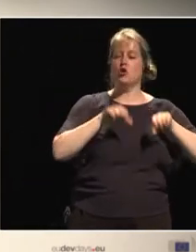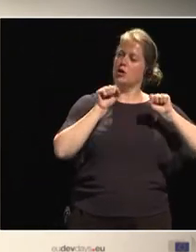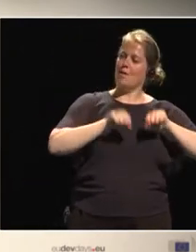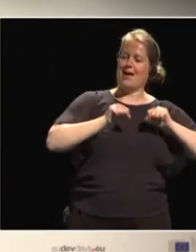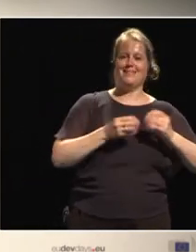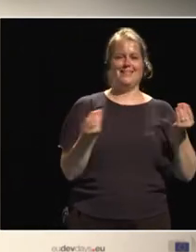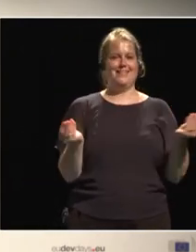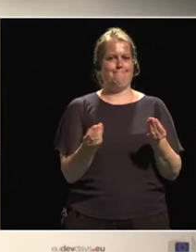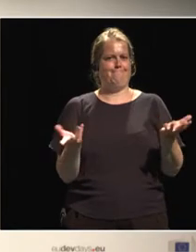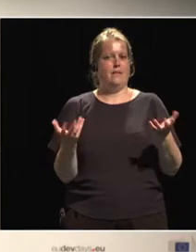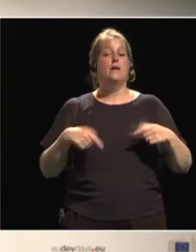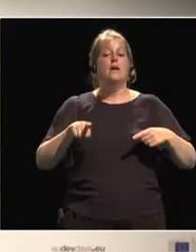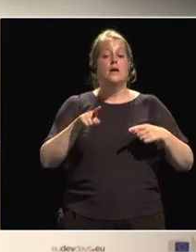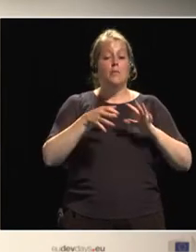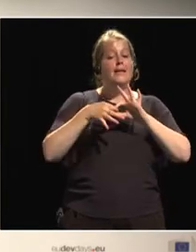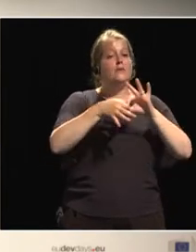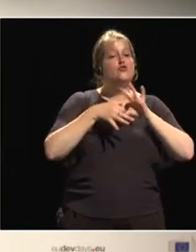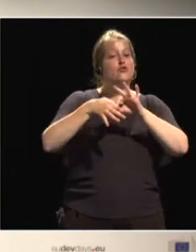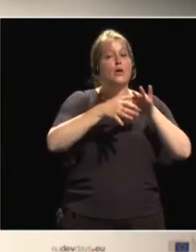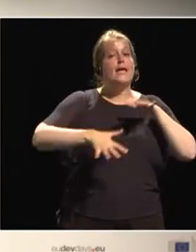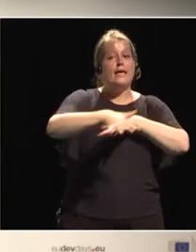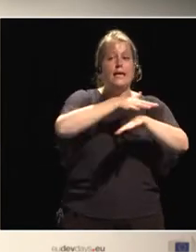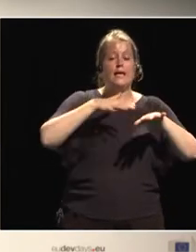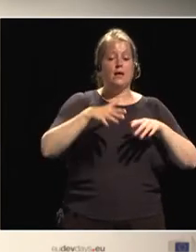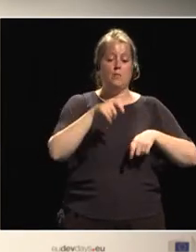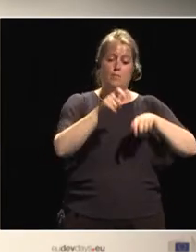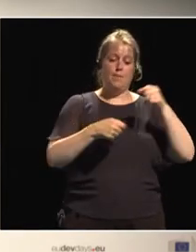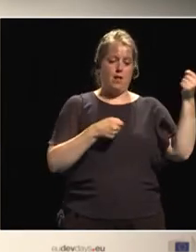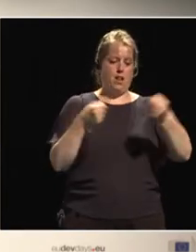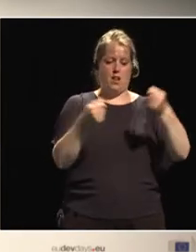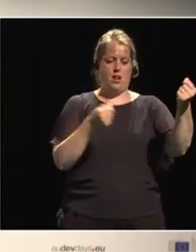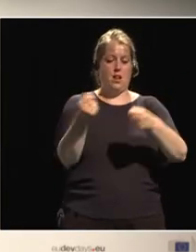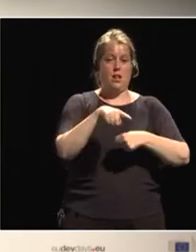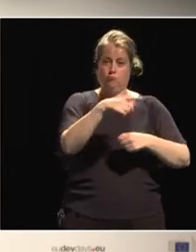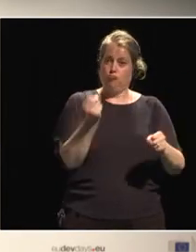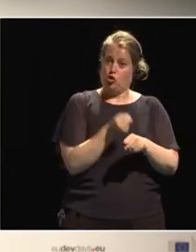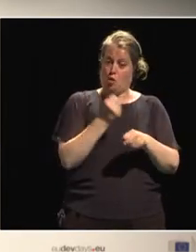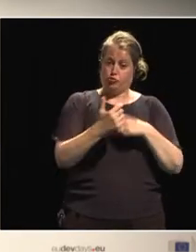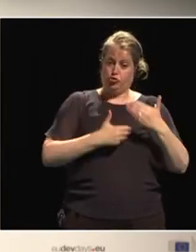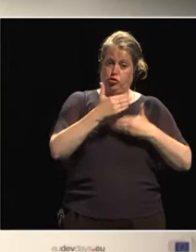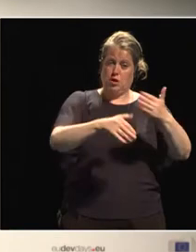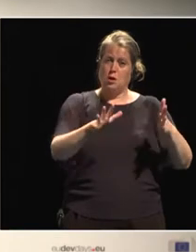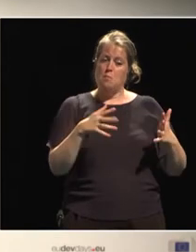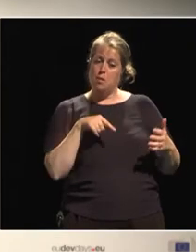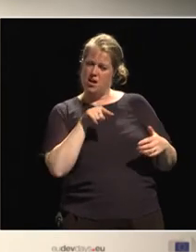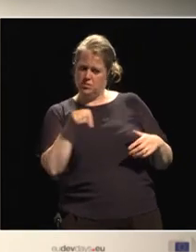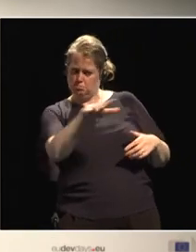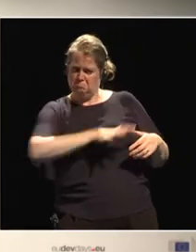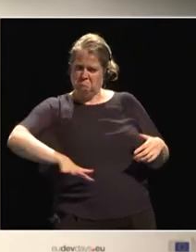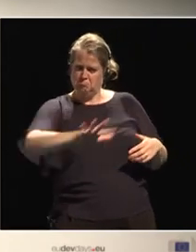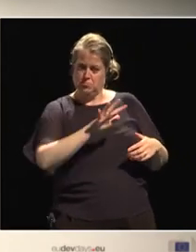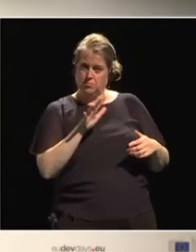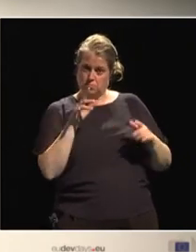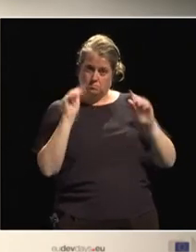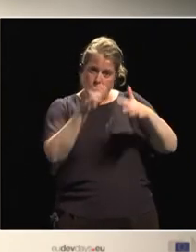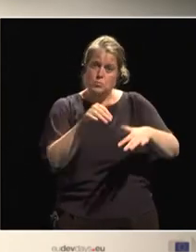it. Because within the industry, even if people are hired and it's producing jobs, do we see especially women being hired in